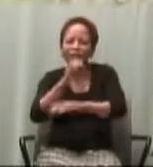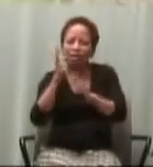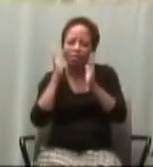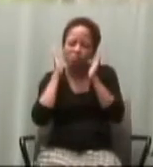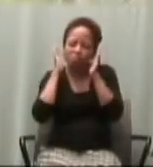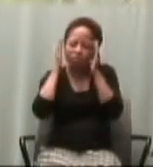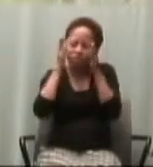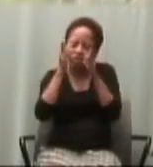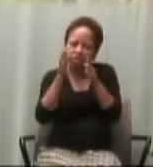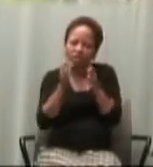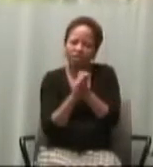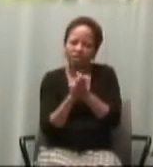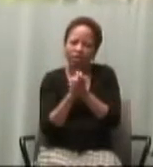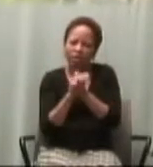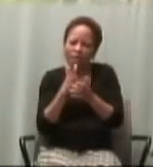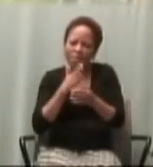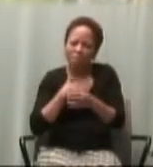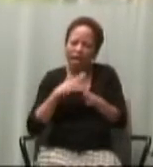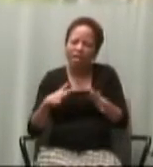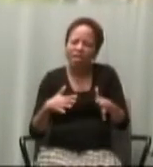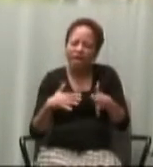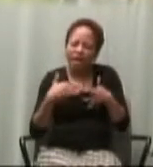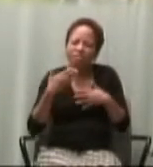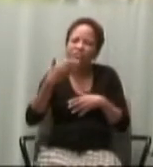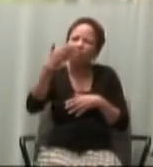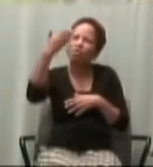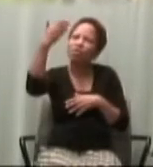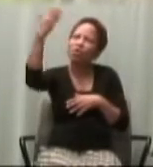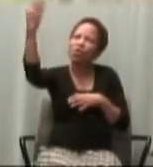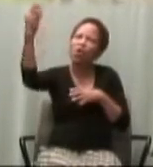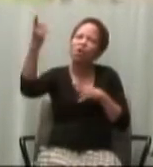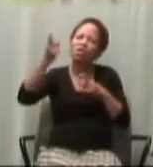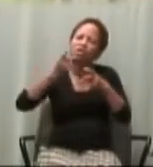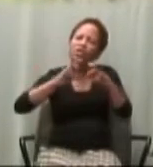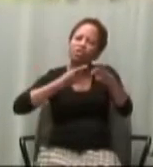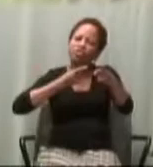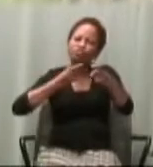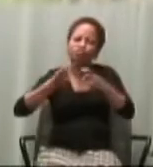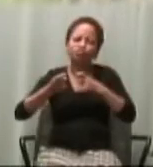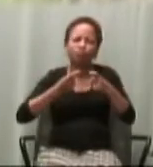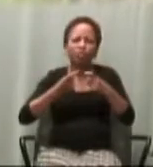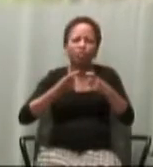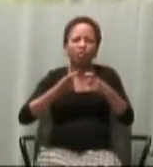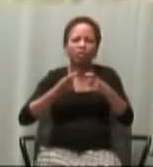and how God is calling us to respond to our world in this time.